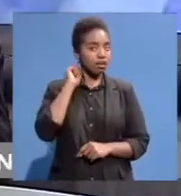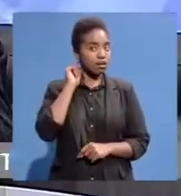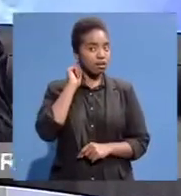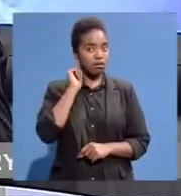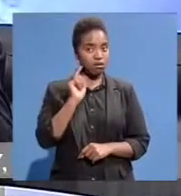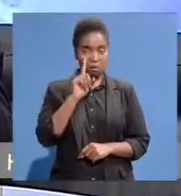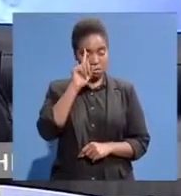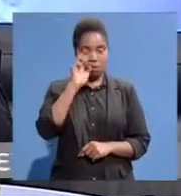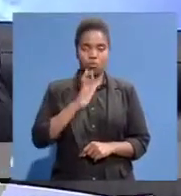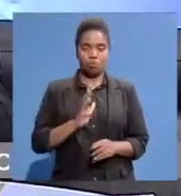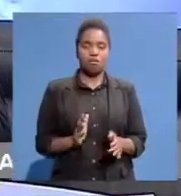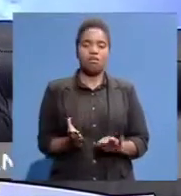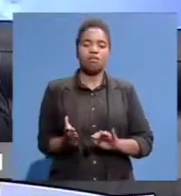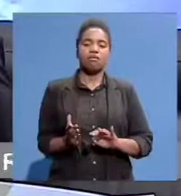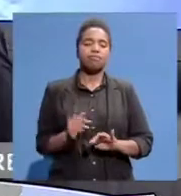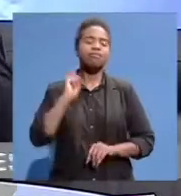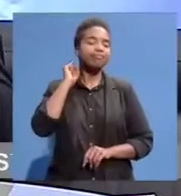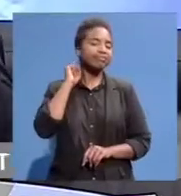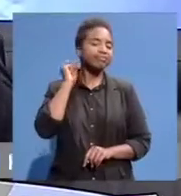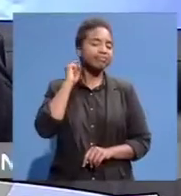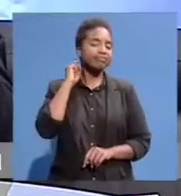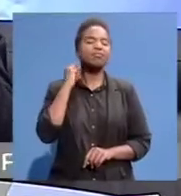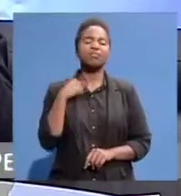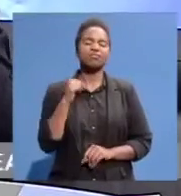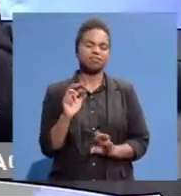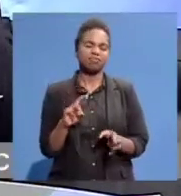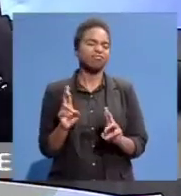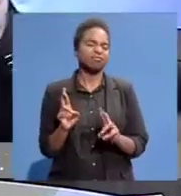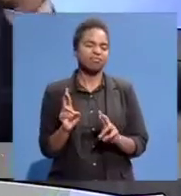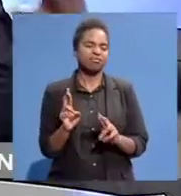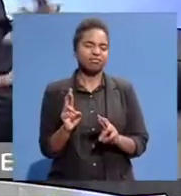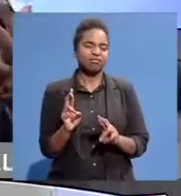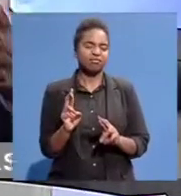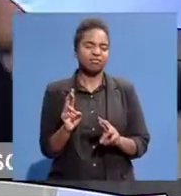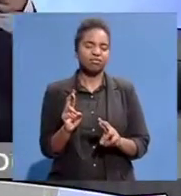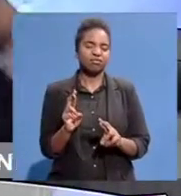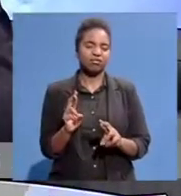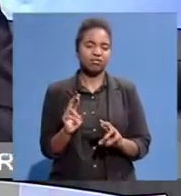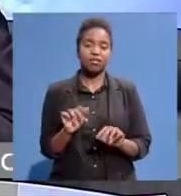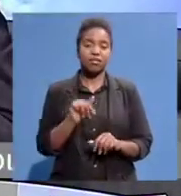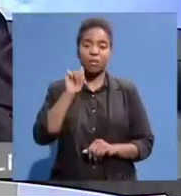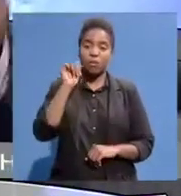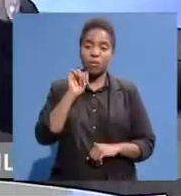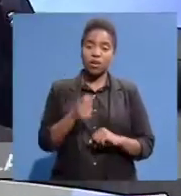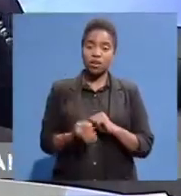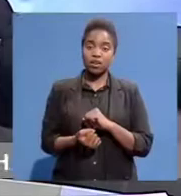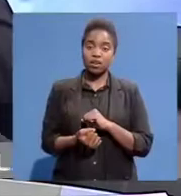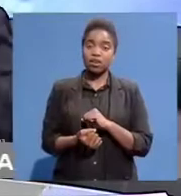And you must also remember That while While this great leadership Was in prison